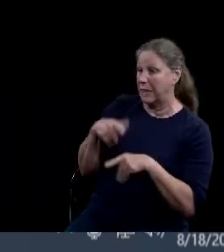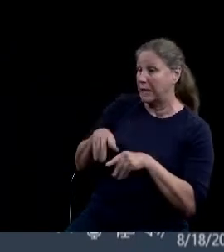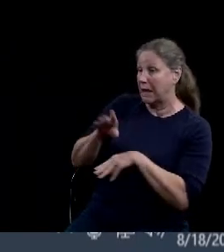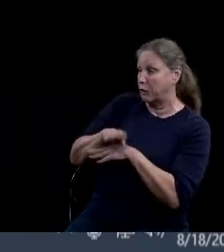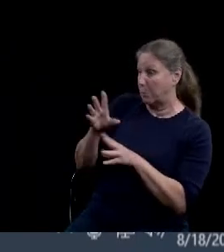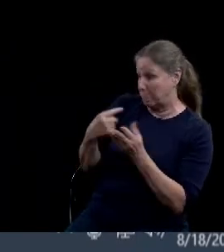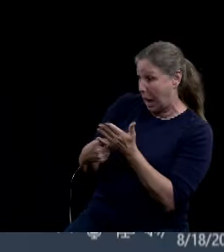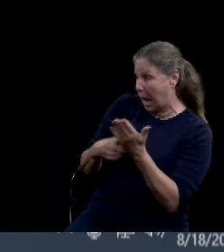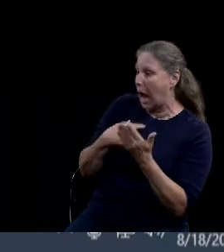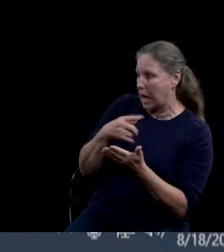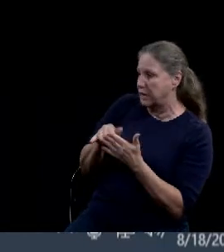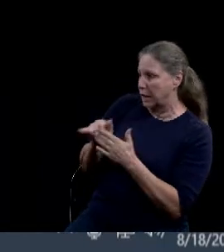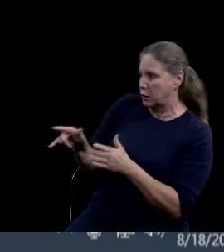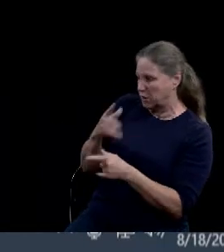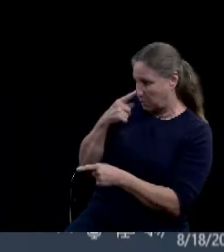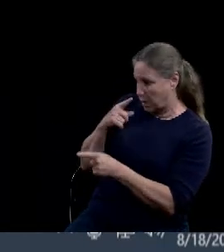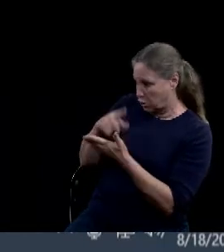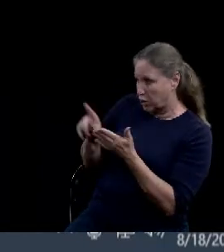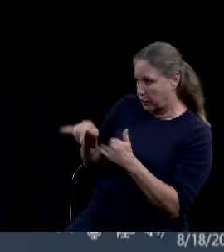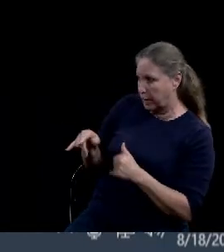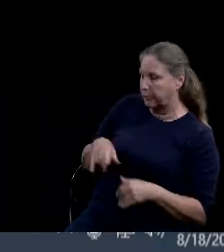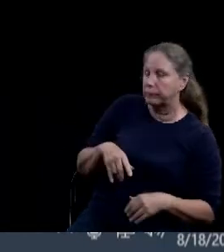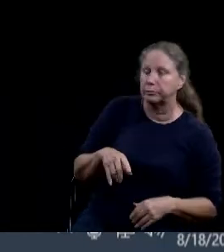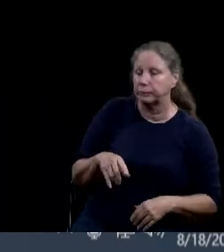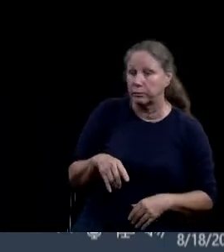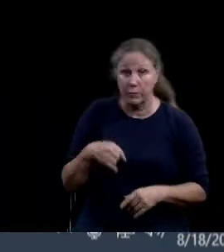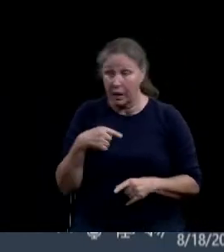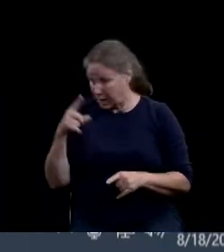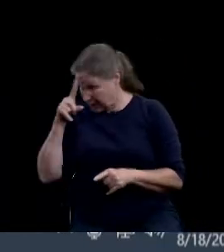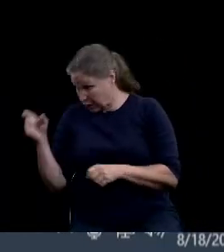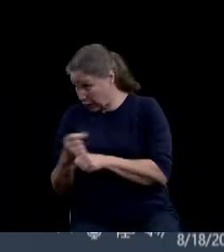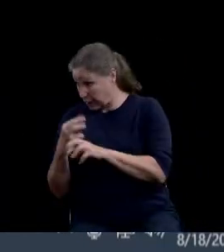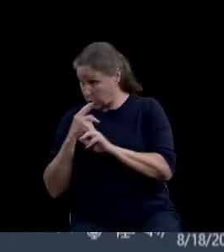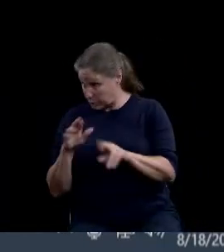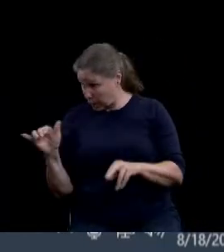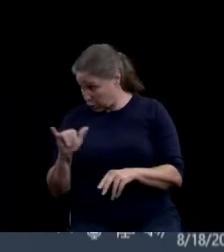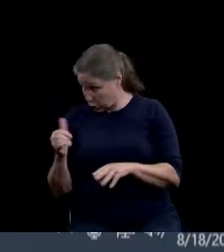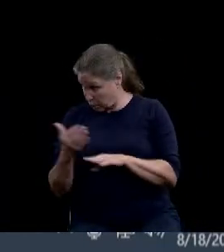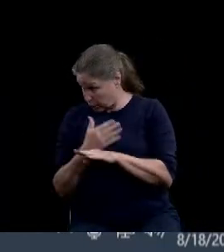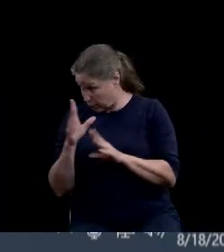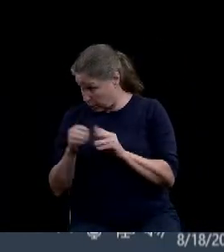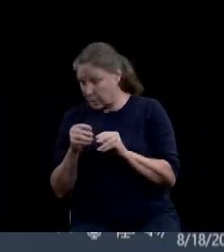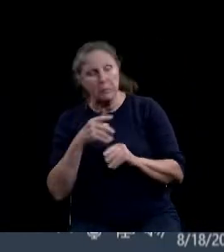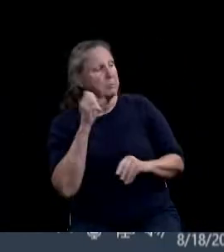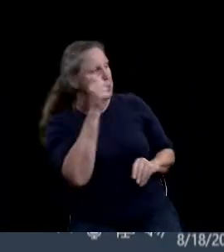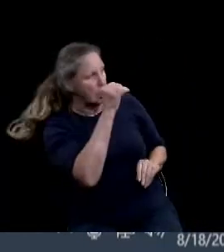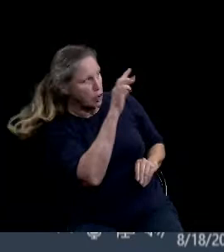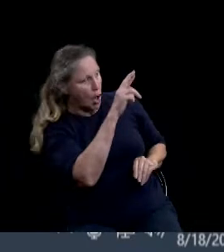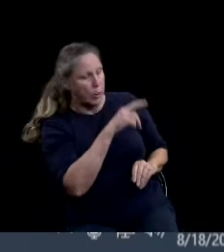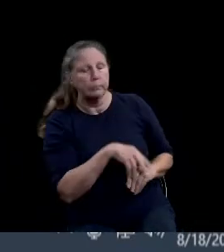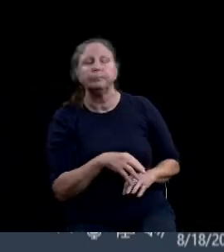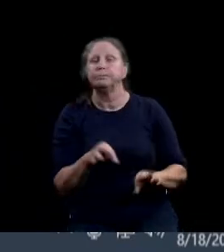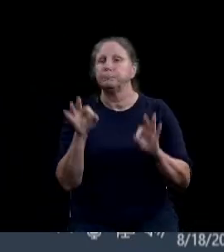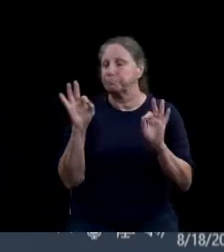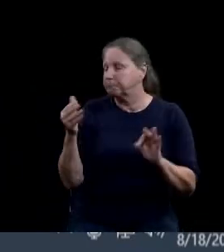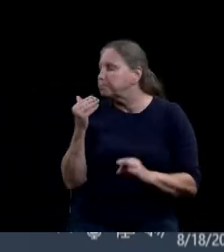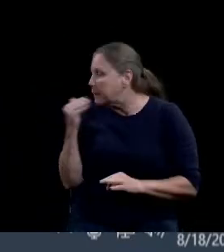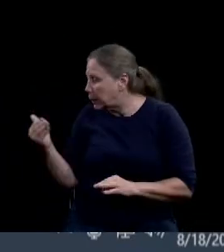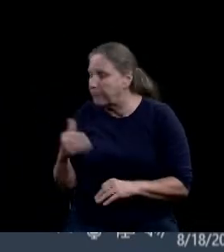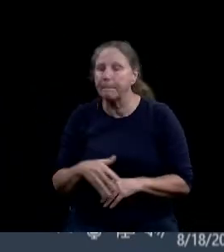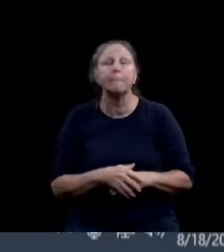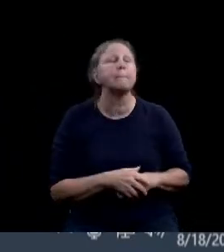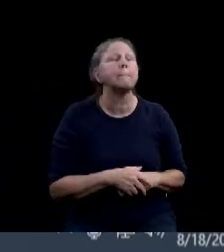Do you think you can get a response to that as well, Clint? Yes, sir. Okay. Thank you. Thank you. Any other questions for staff?